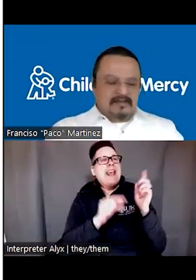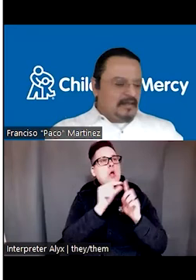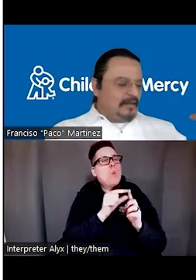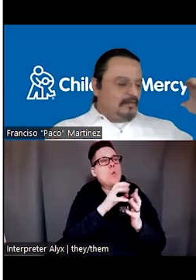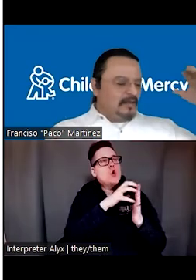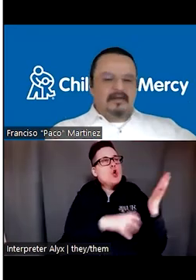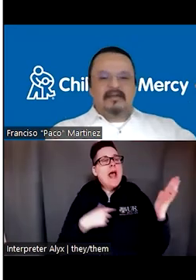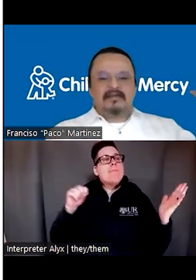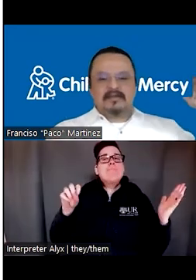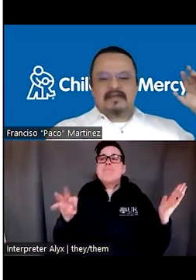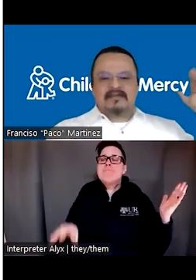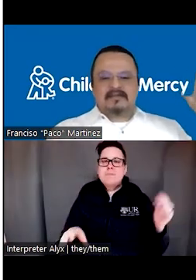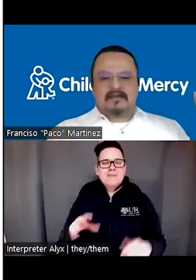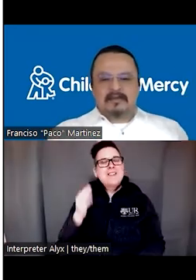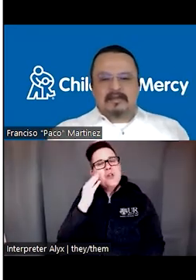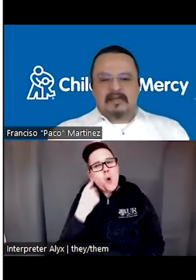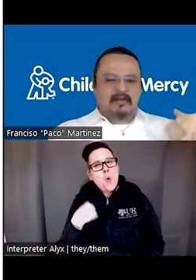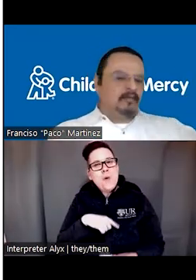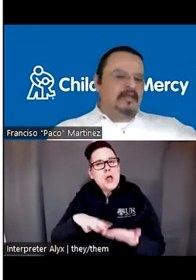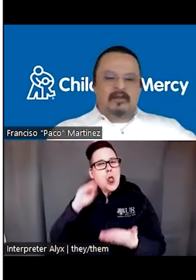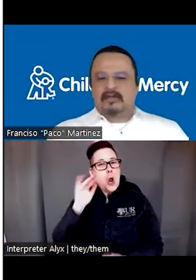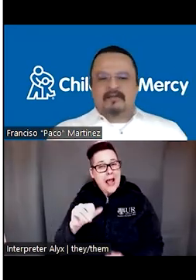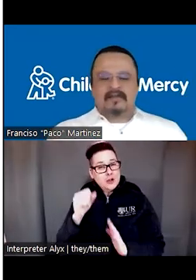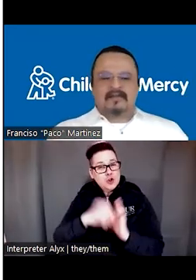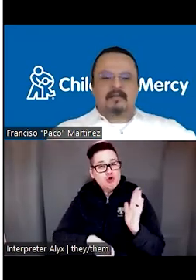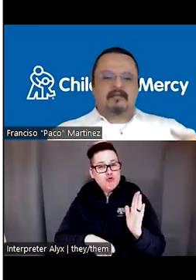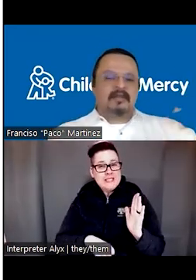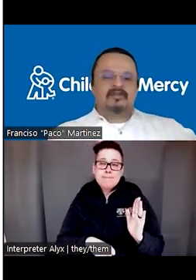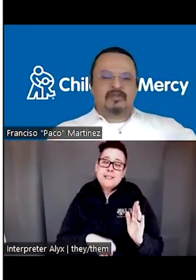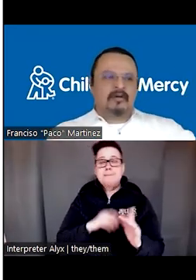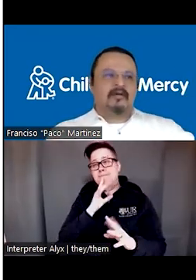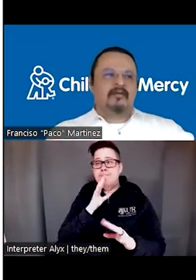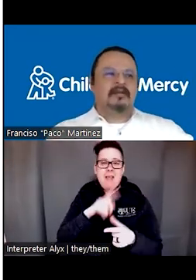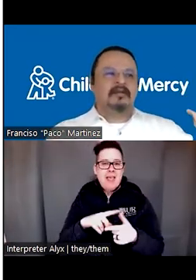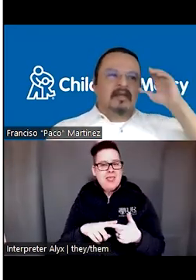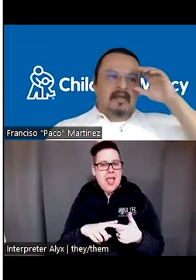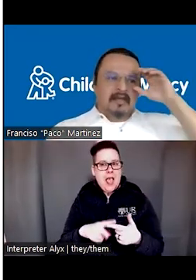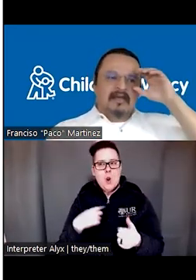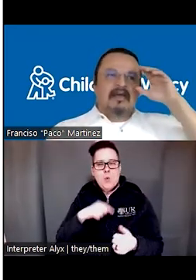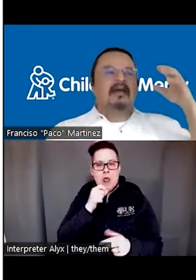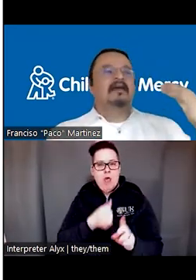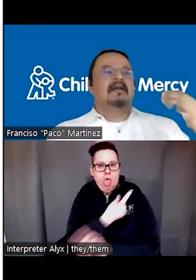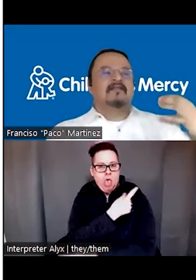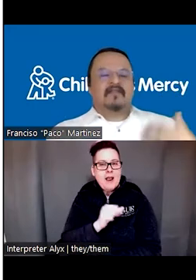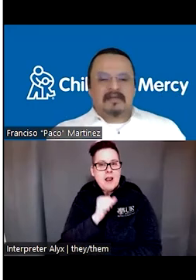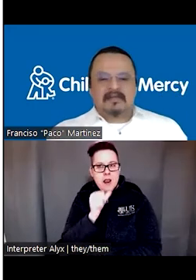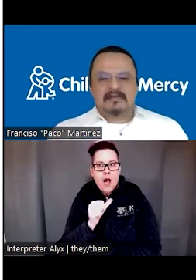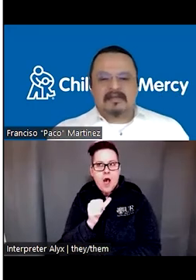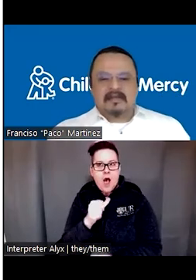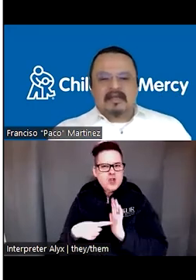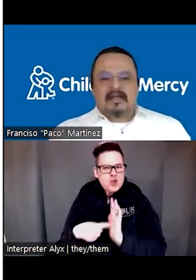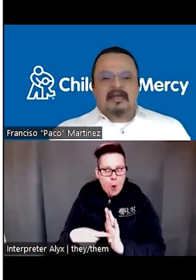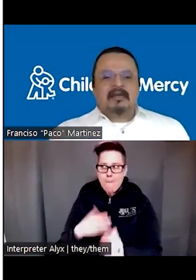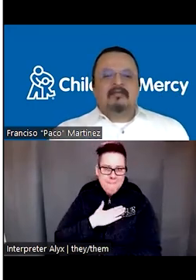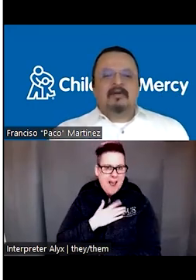Like it's, it's kind of like we learn things as a script and then we don't leave that script. We don't show our real, uh, feelings.